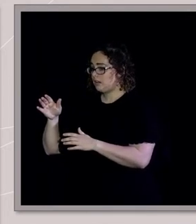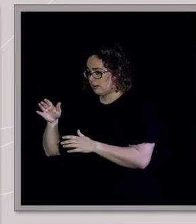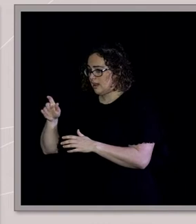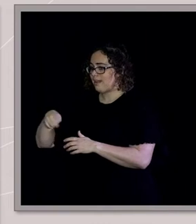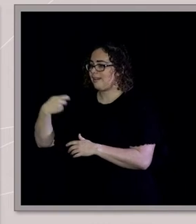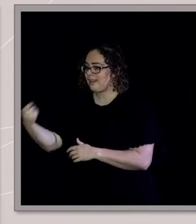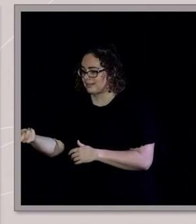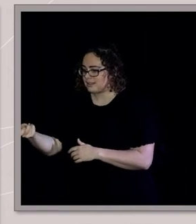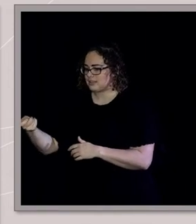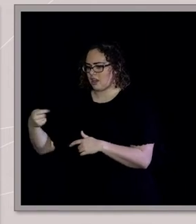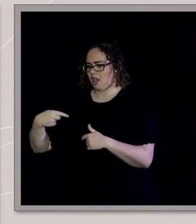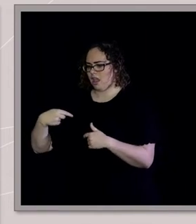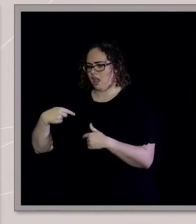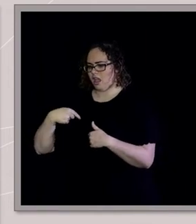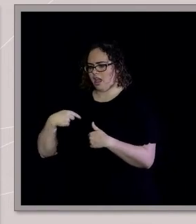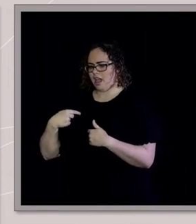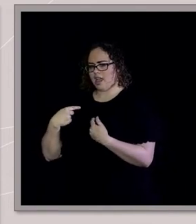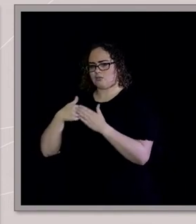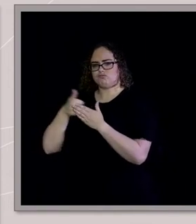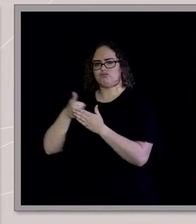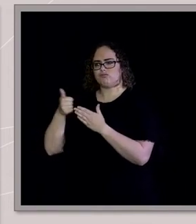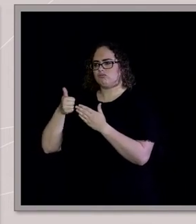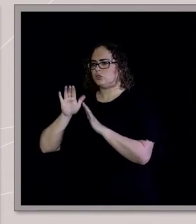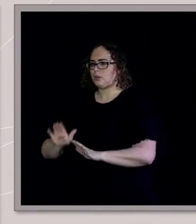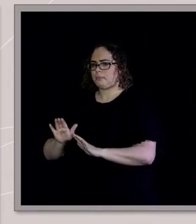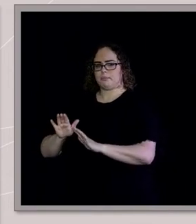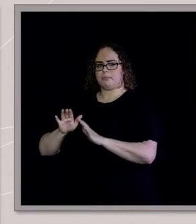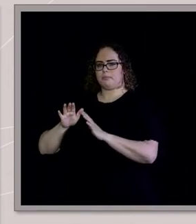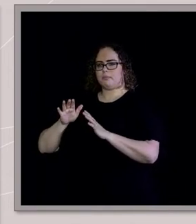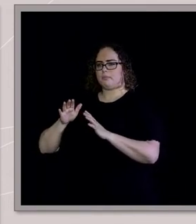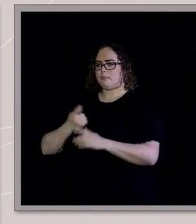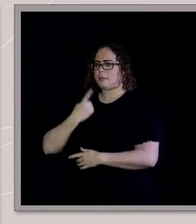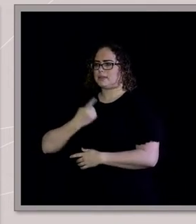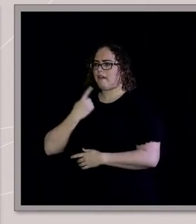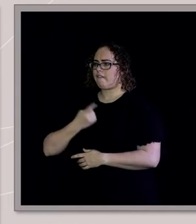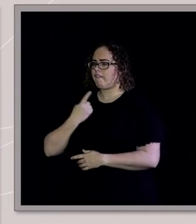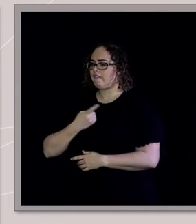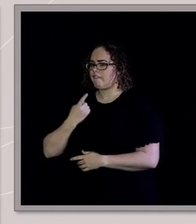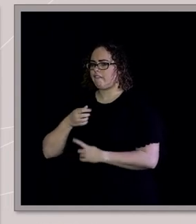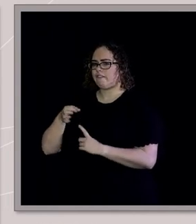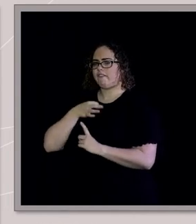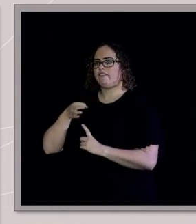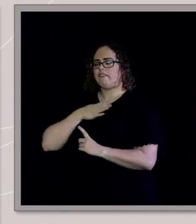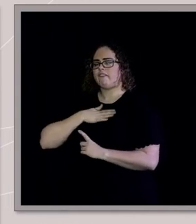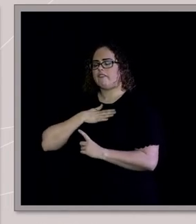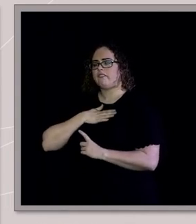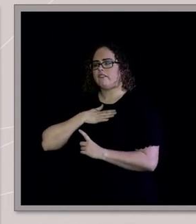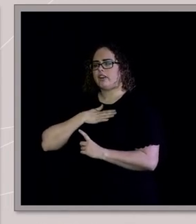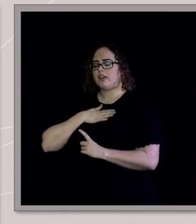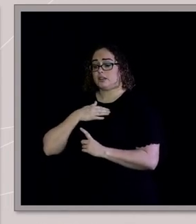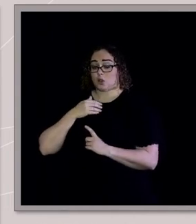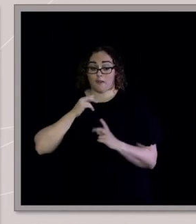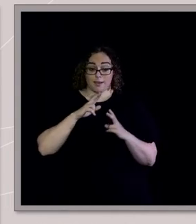I spent some time alone. You know, when you grow up in a family of four boys,